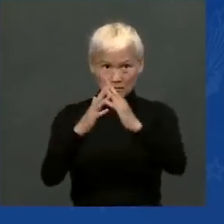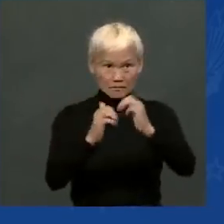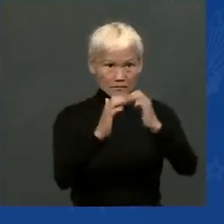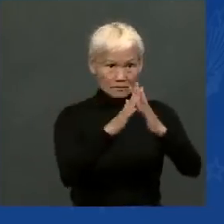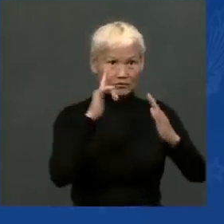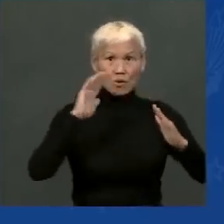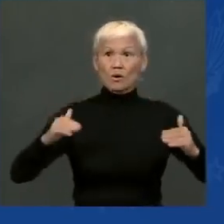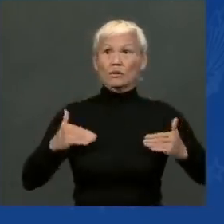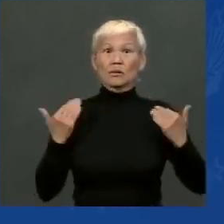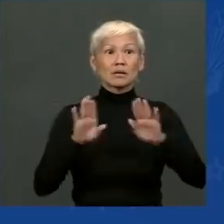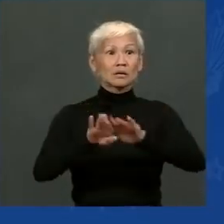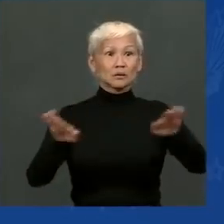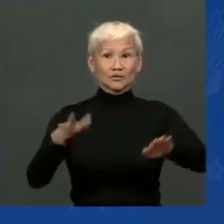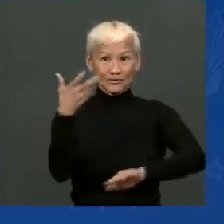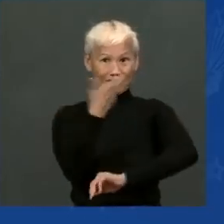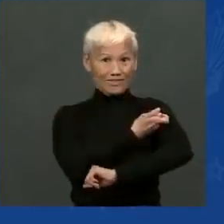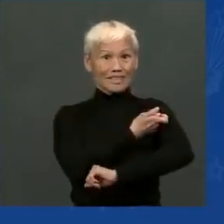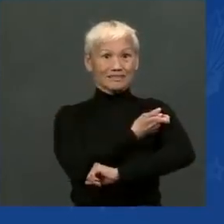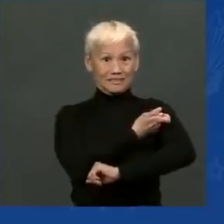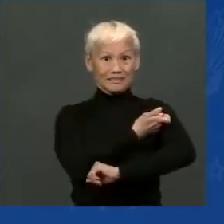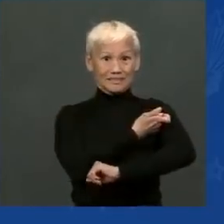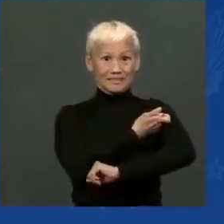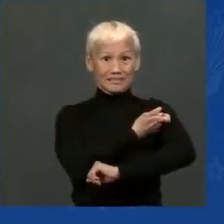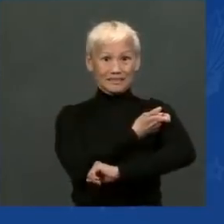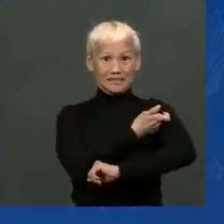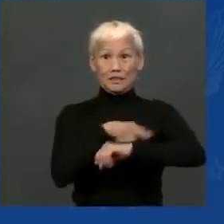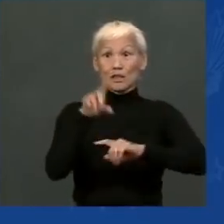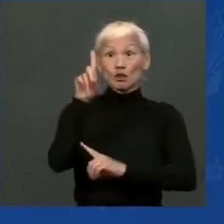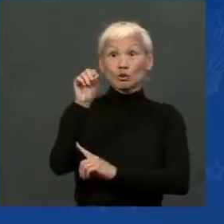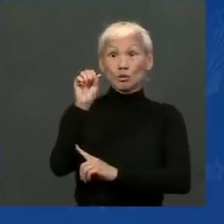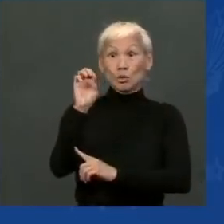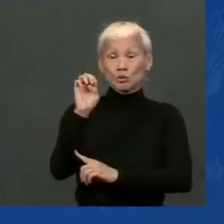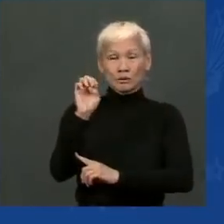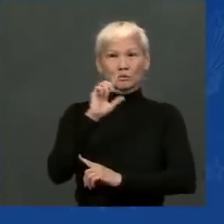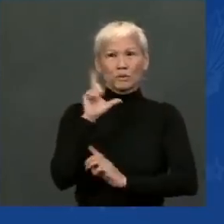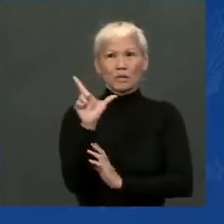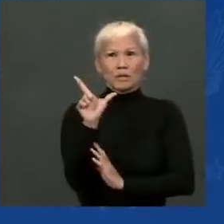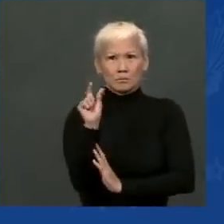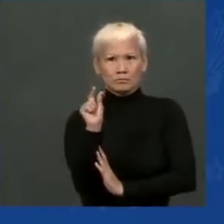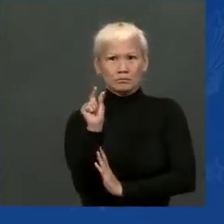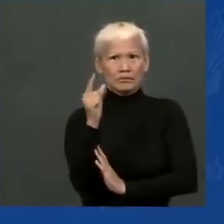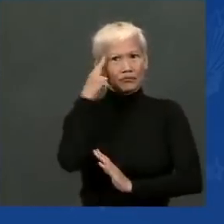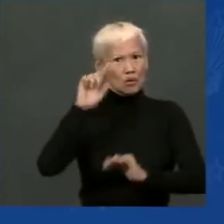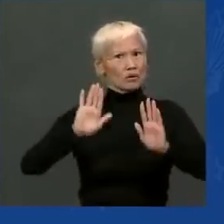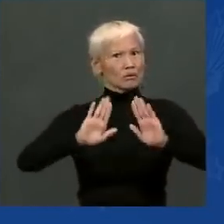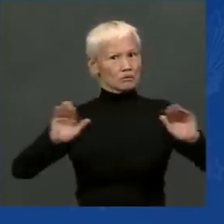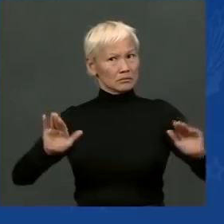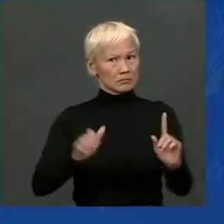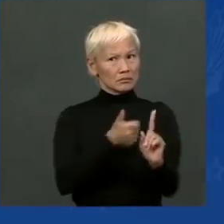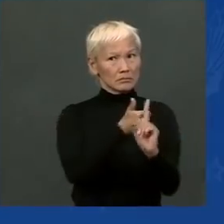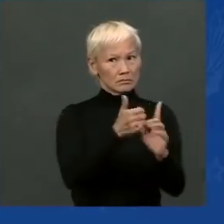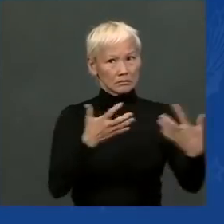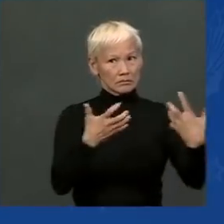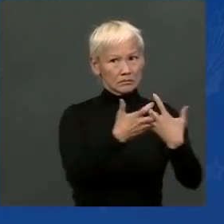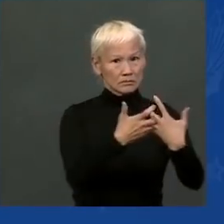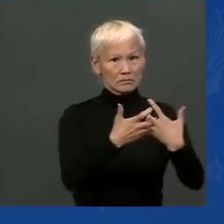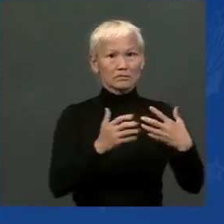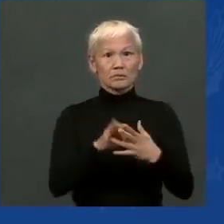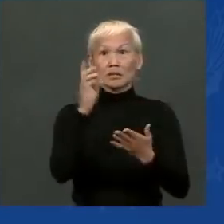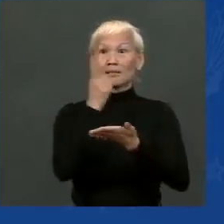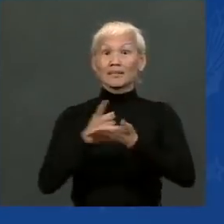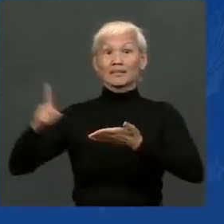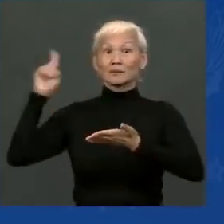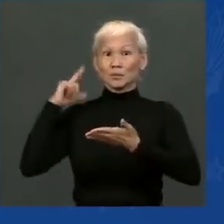children. We started packing and shipping these orders last week, as soon as the FDA authorized the vaccine. And we've